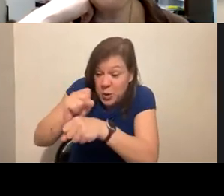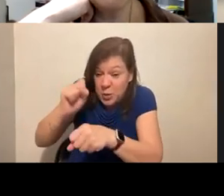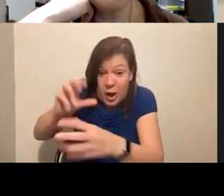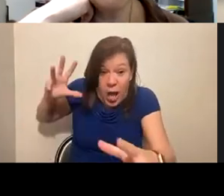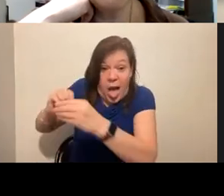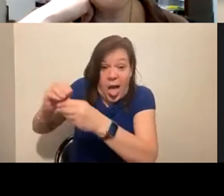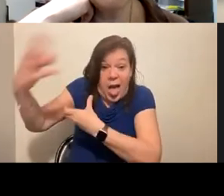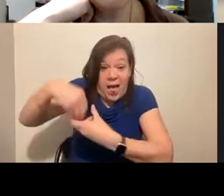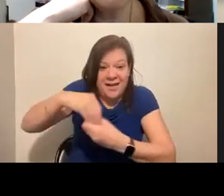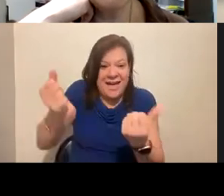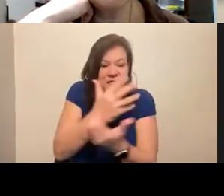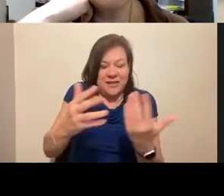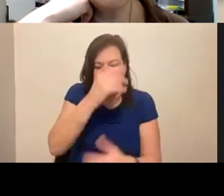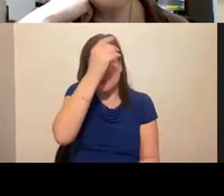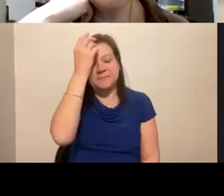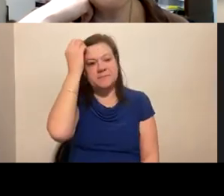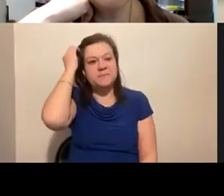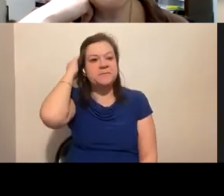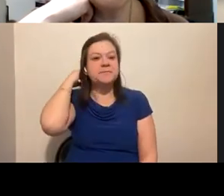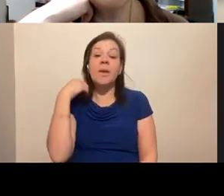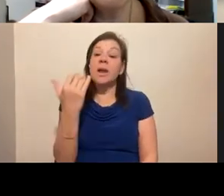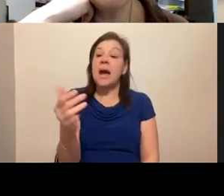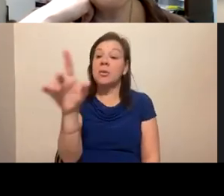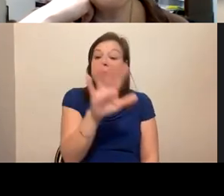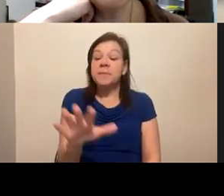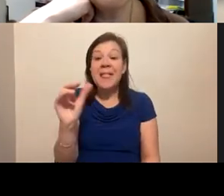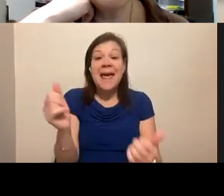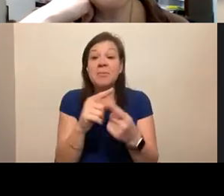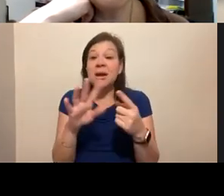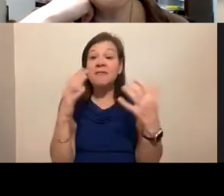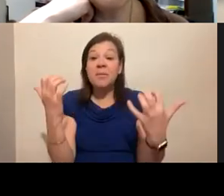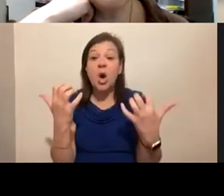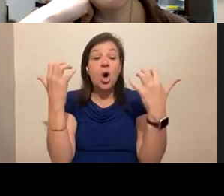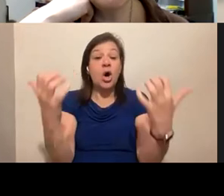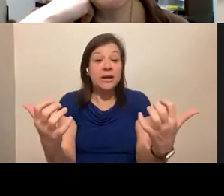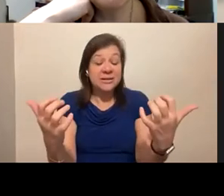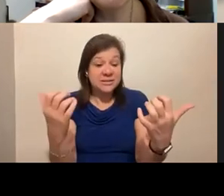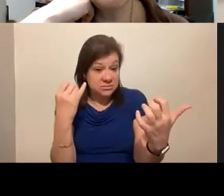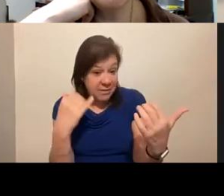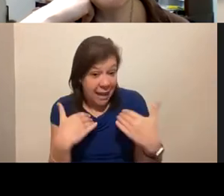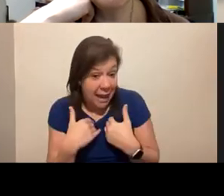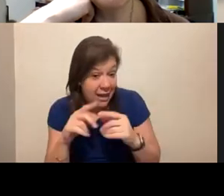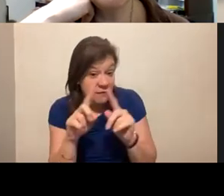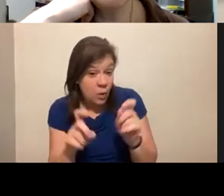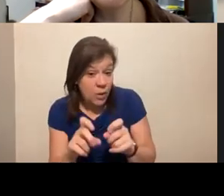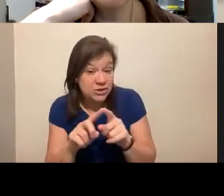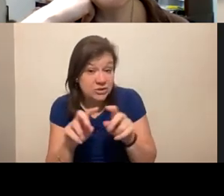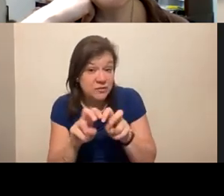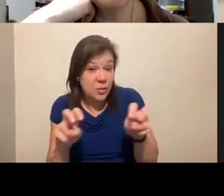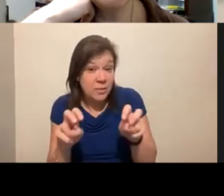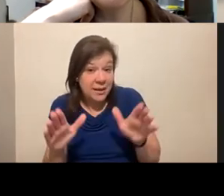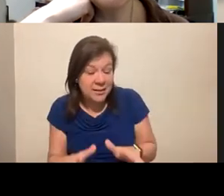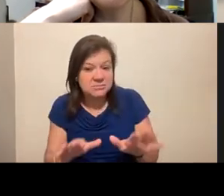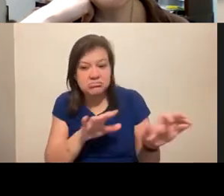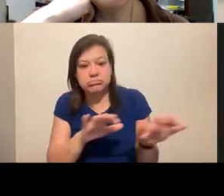I know. And again, invite anyone who is in the audience, if they've got questions for the panelists, you can put them